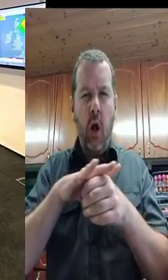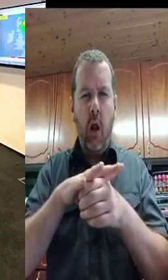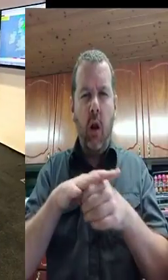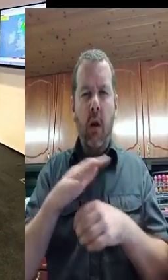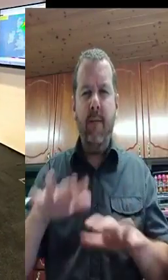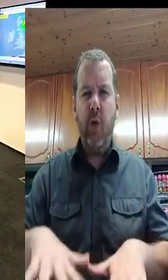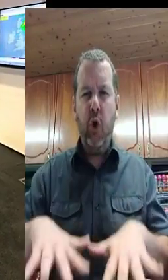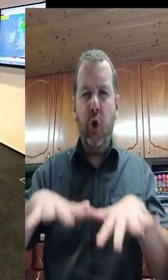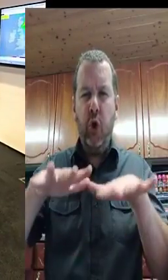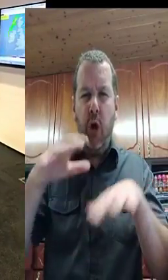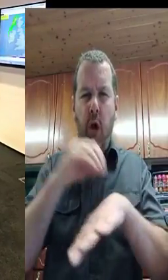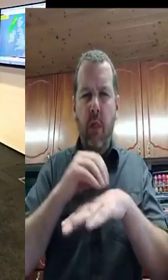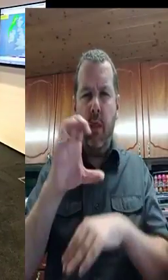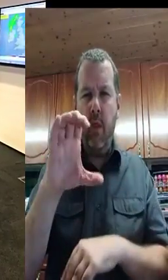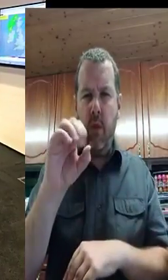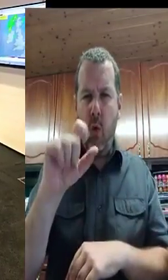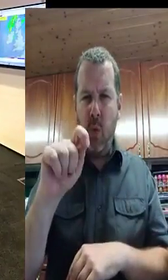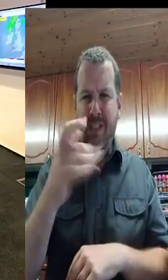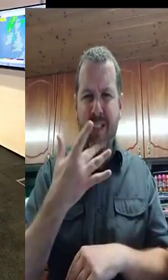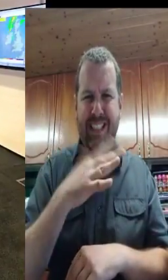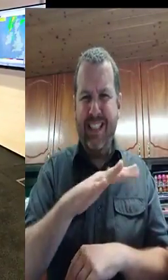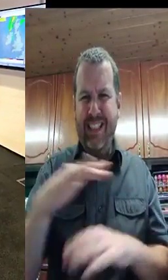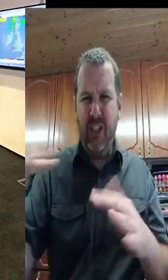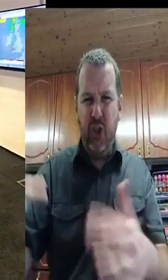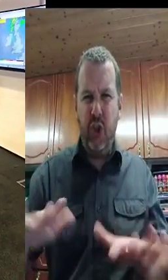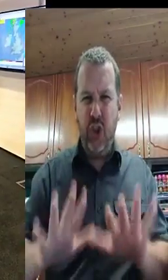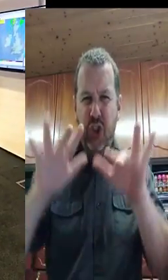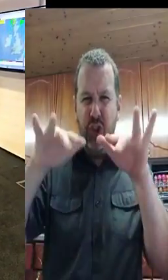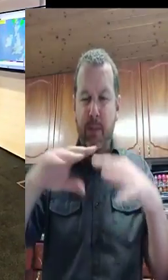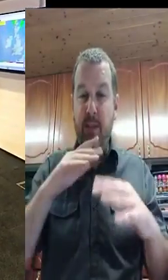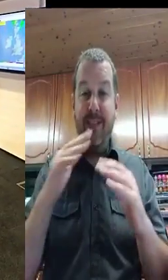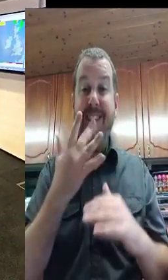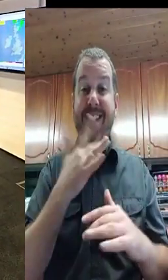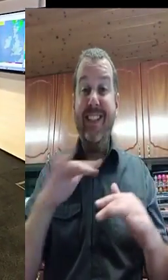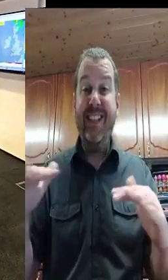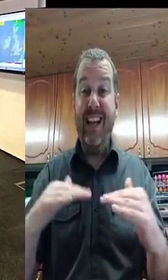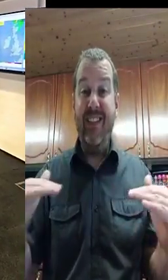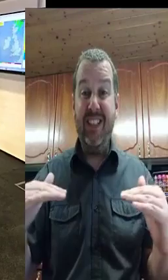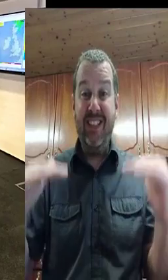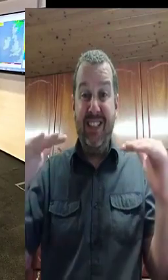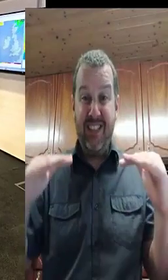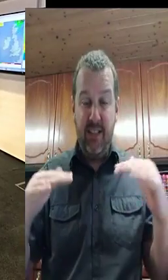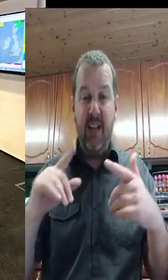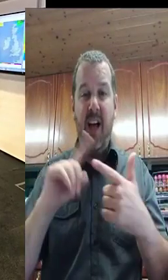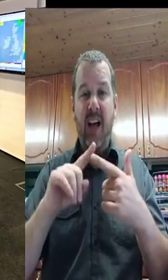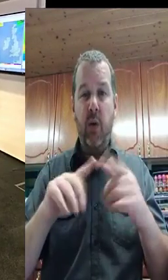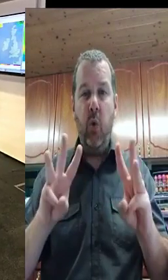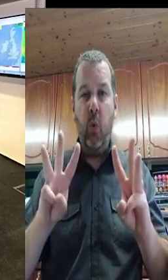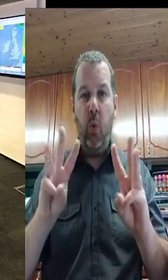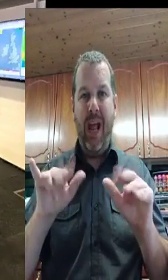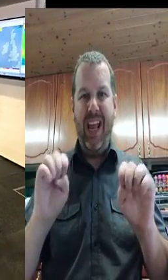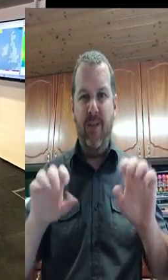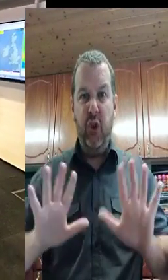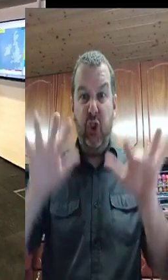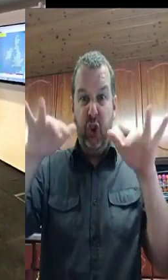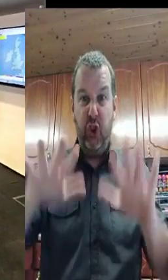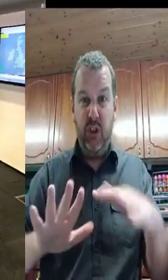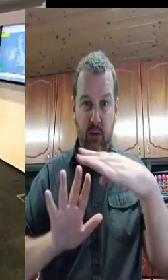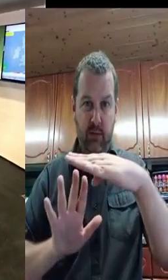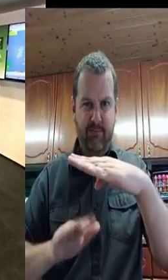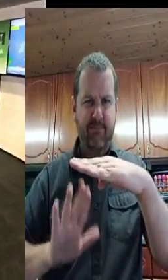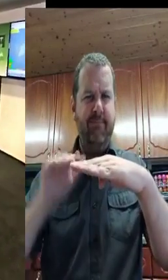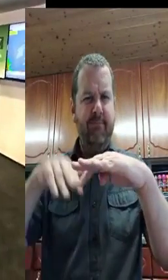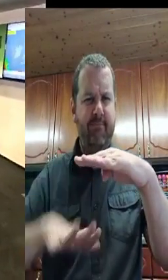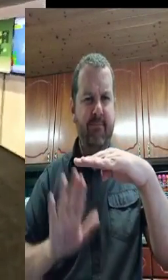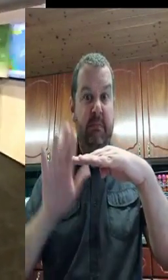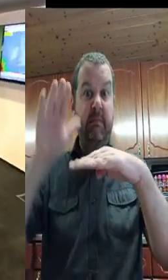where there's red warning, they say this may change, so please do keep in touch here. Particularly in the counties where there are red warnings, for your own